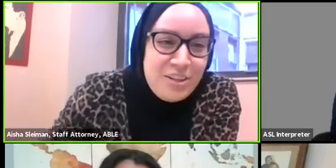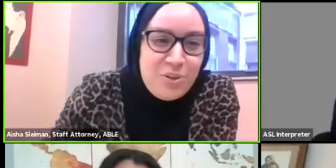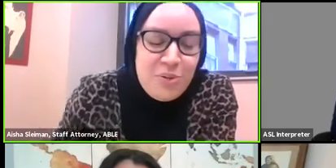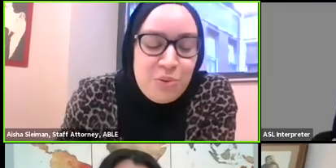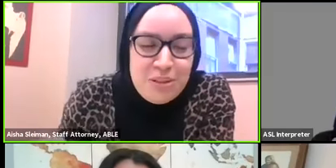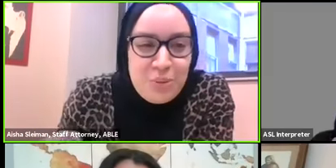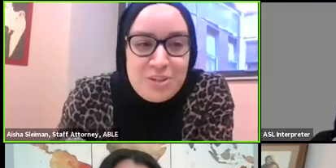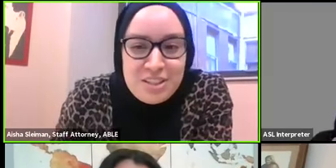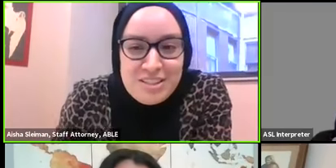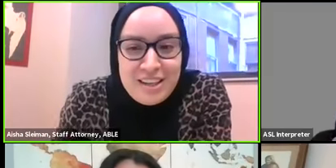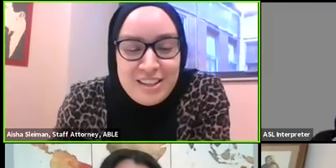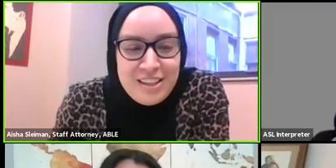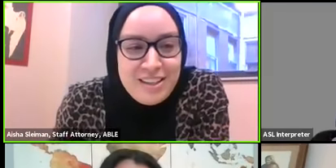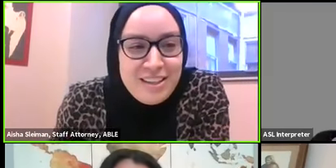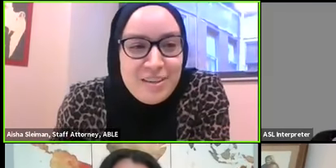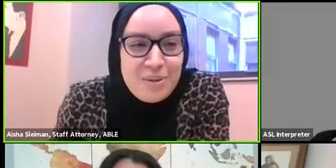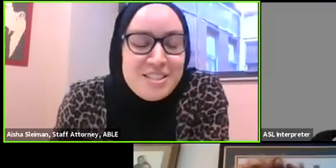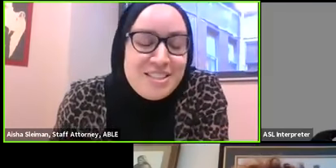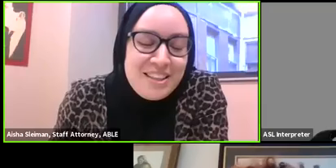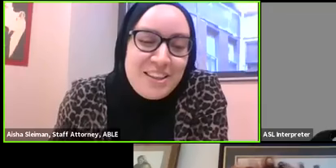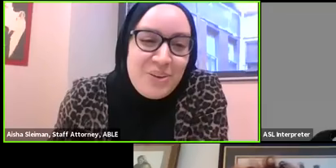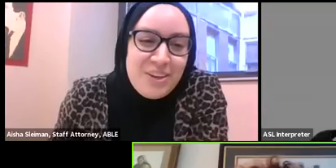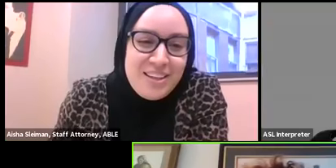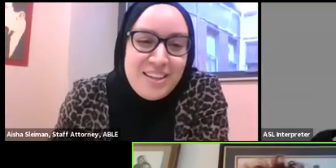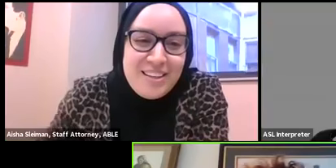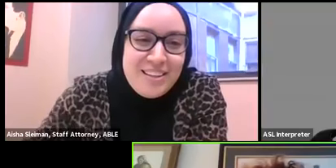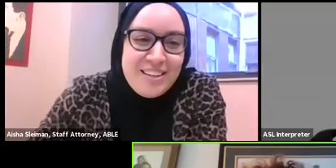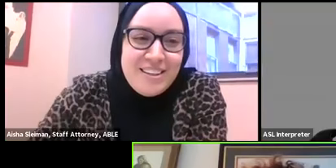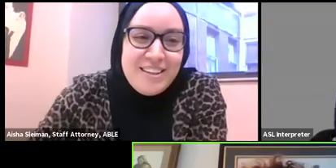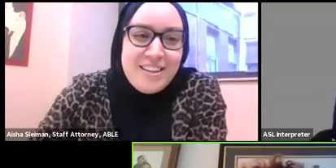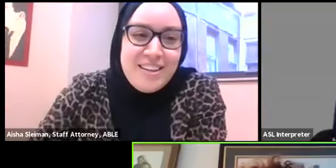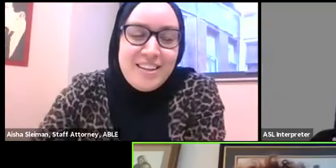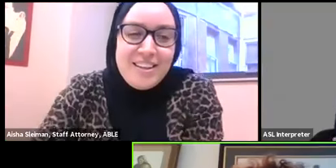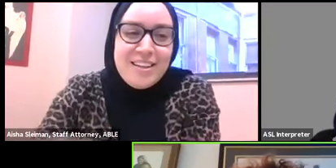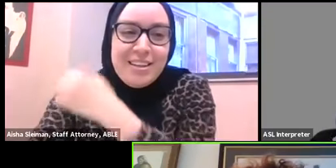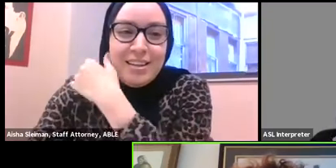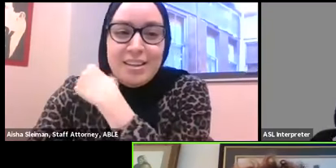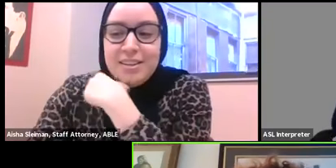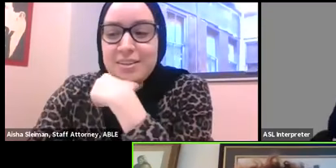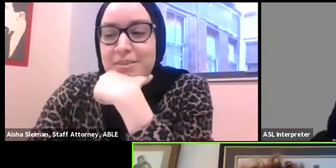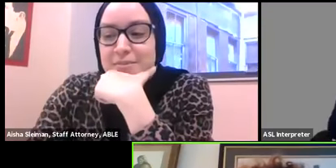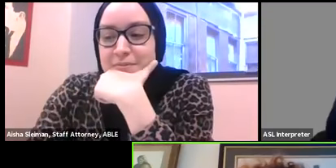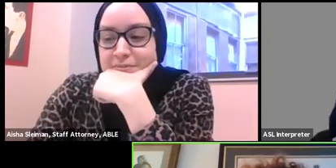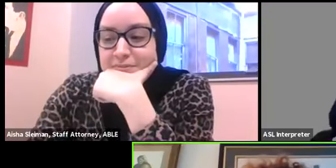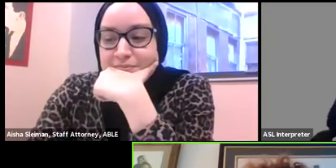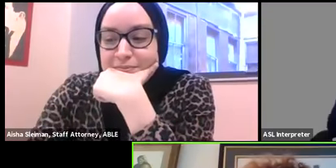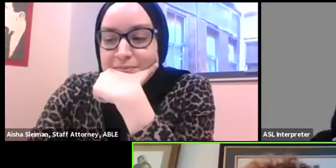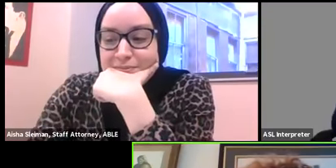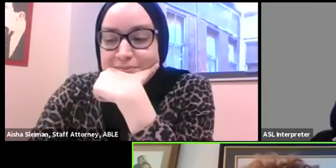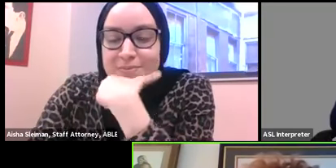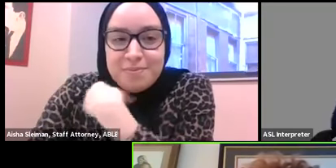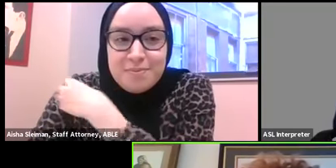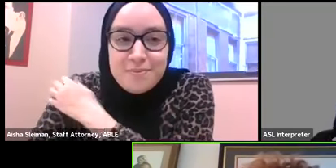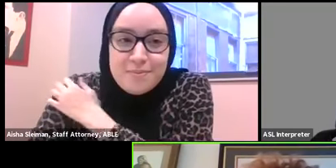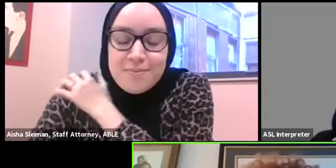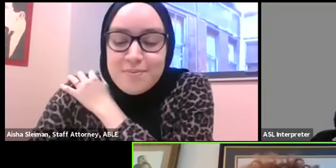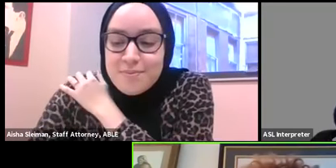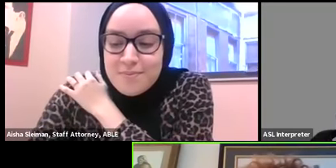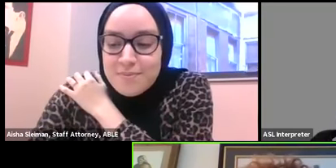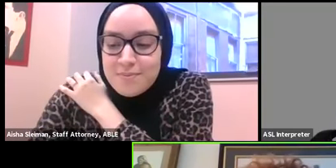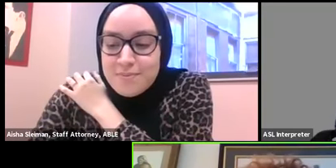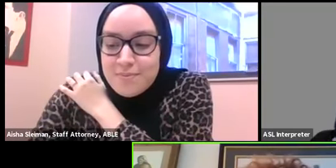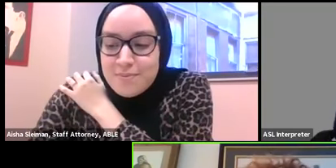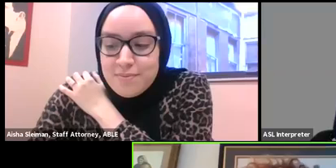can you can you repeat the question exactly absolutely so can your landlord and i and i think we all know the answer but i do want to hear you say this